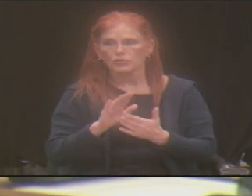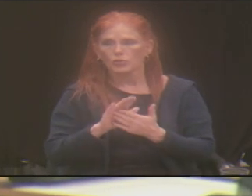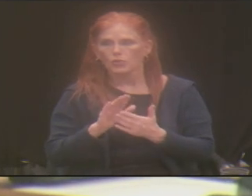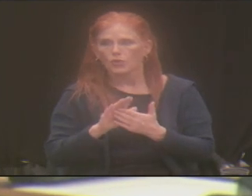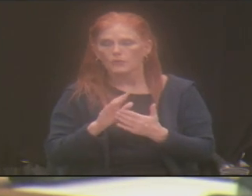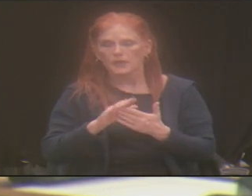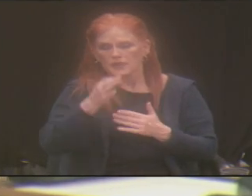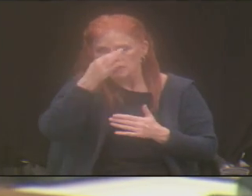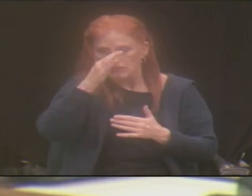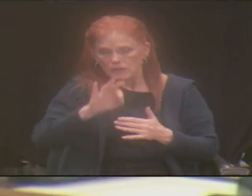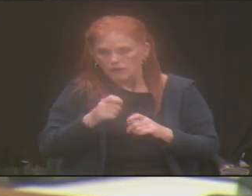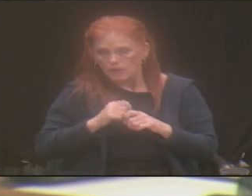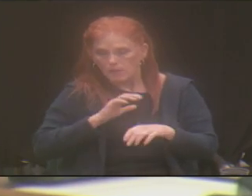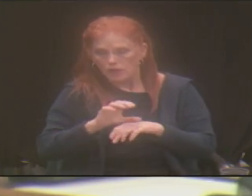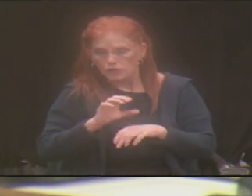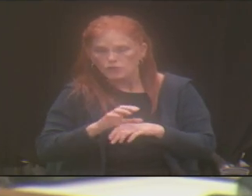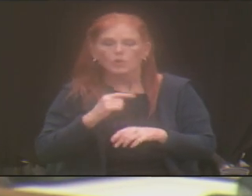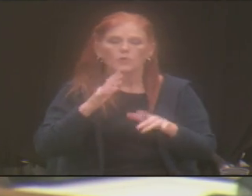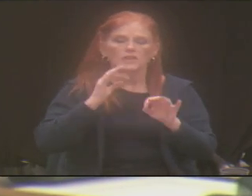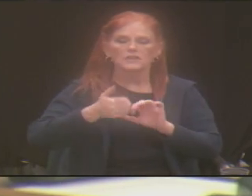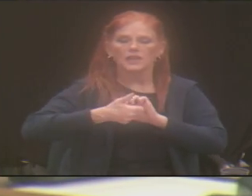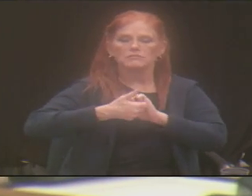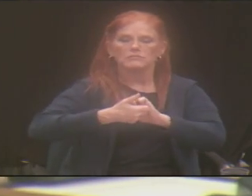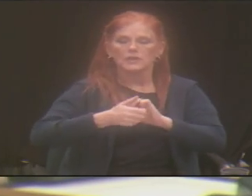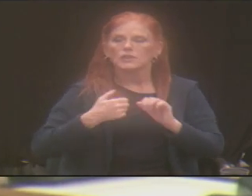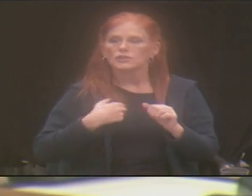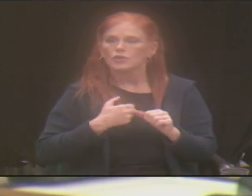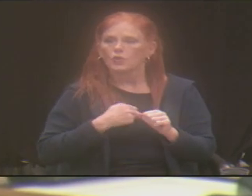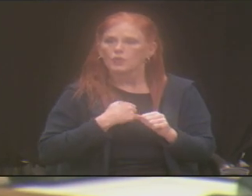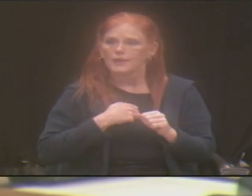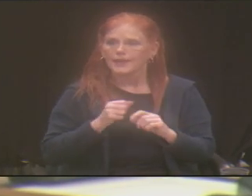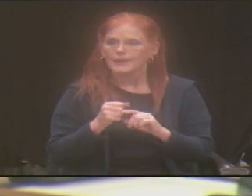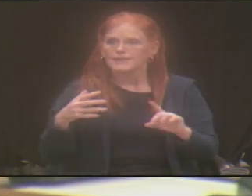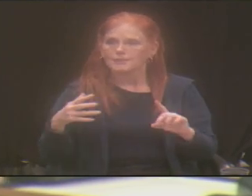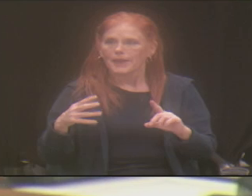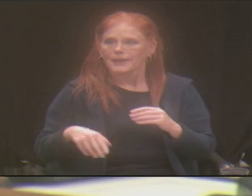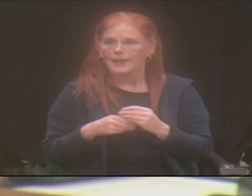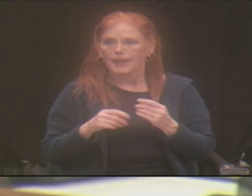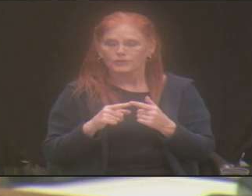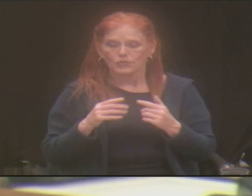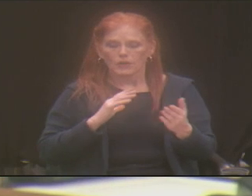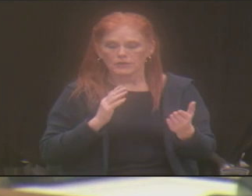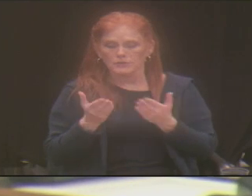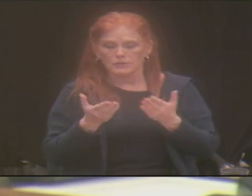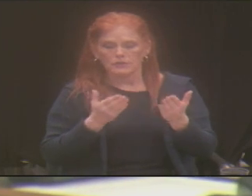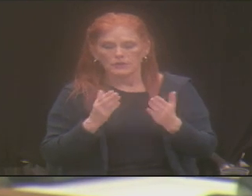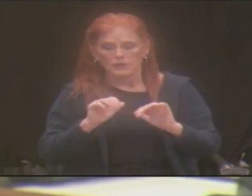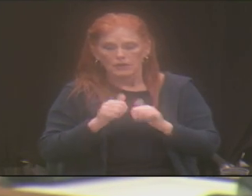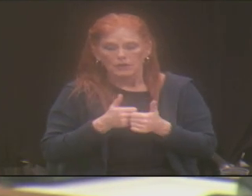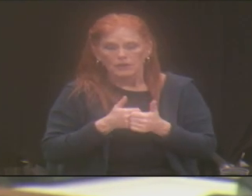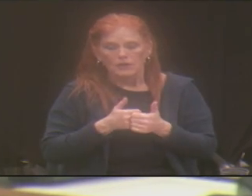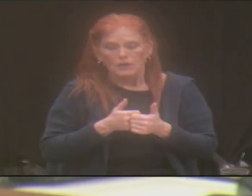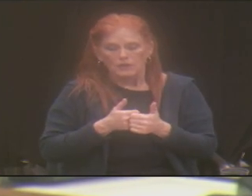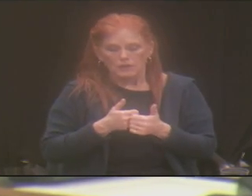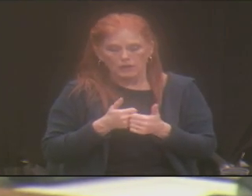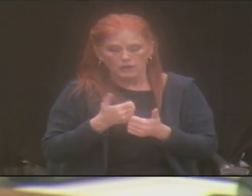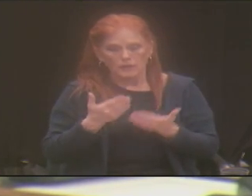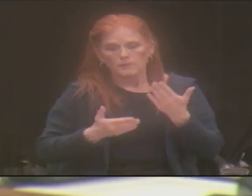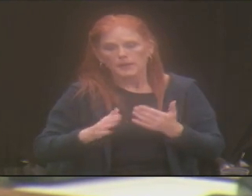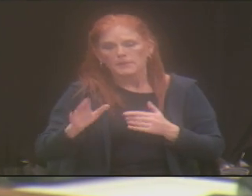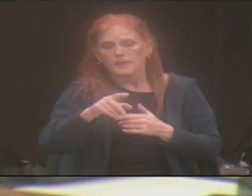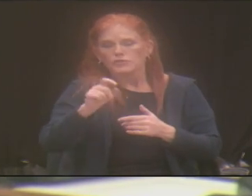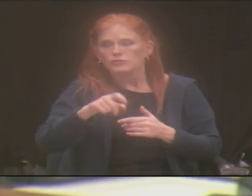street from where we are. So how can we expand? What are some of the needs that they have, their students have, and their